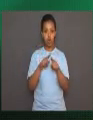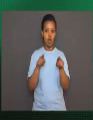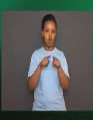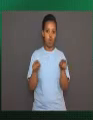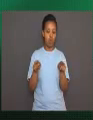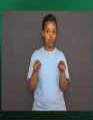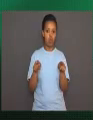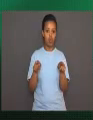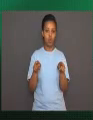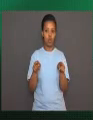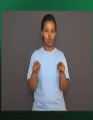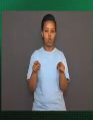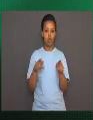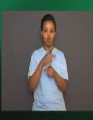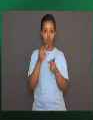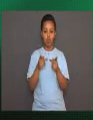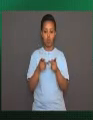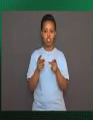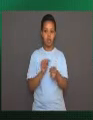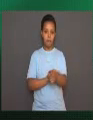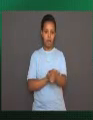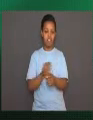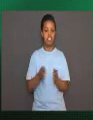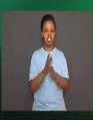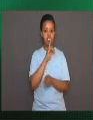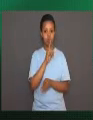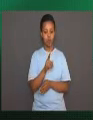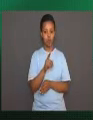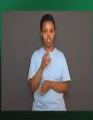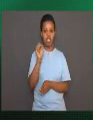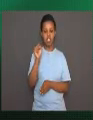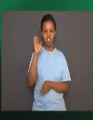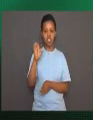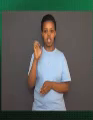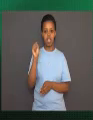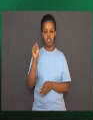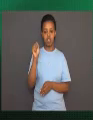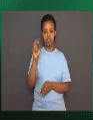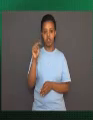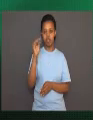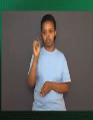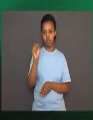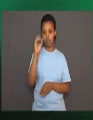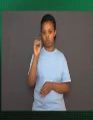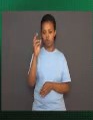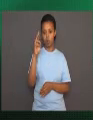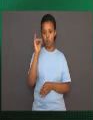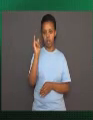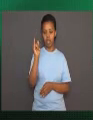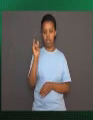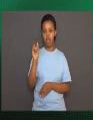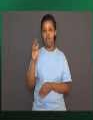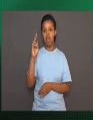in the nervous system. Sensory habituation happens when the